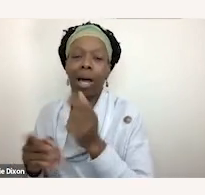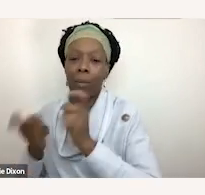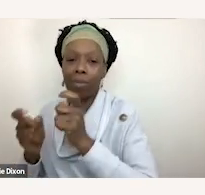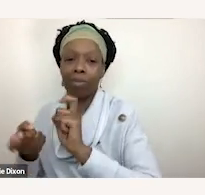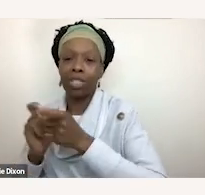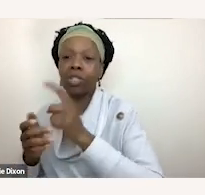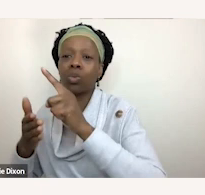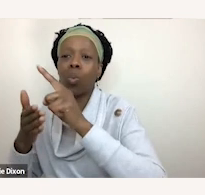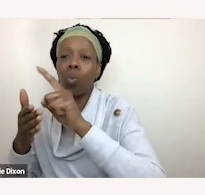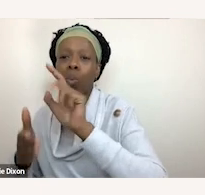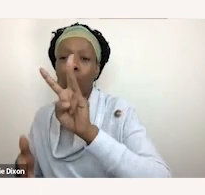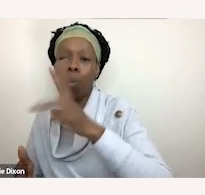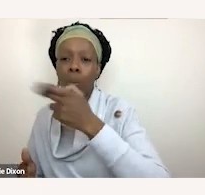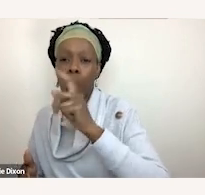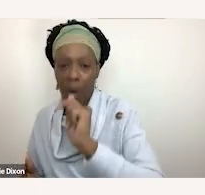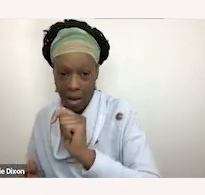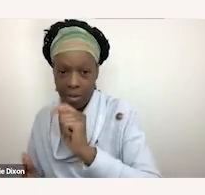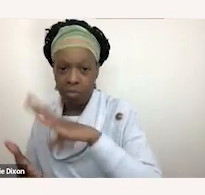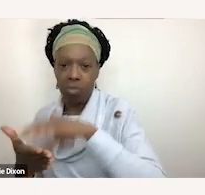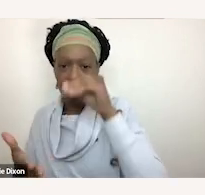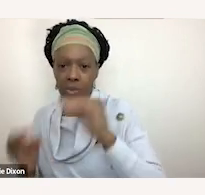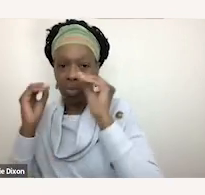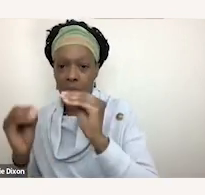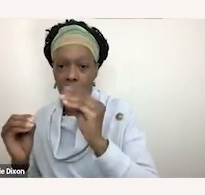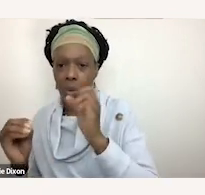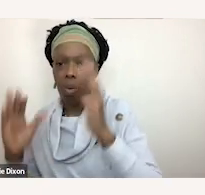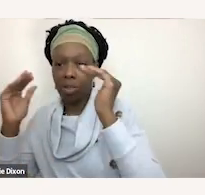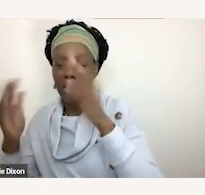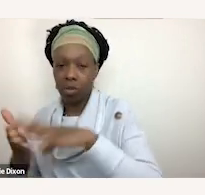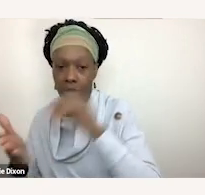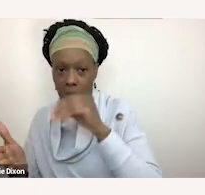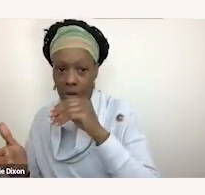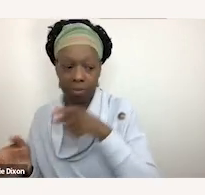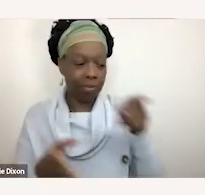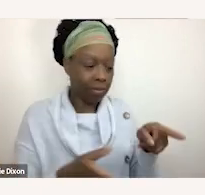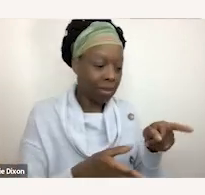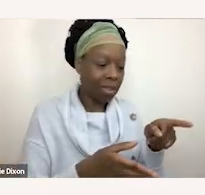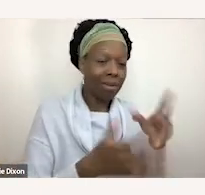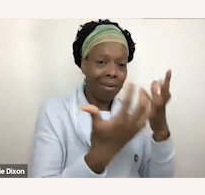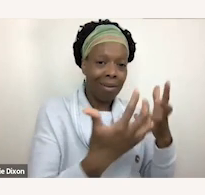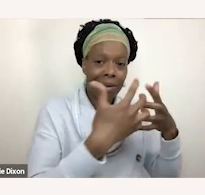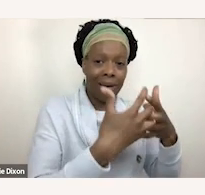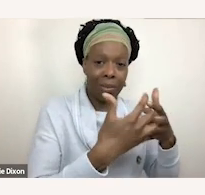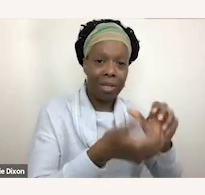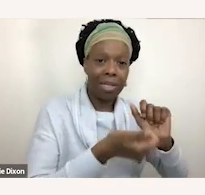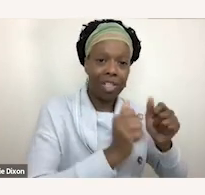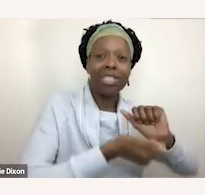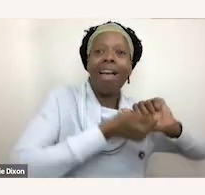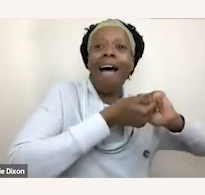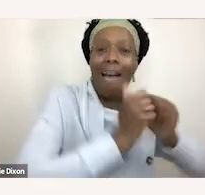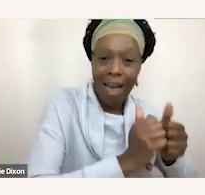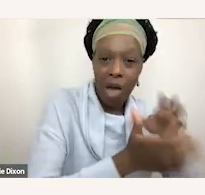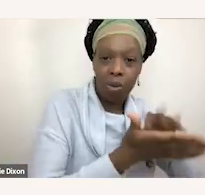is taught or expected to learn whereas an accommodation changes how a student is taught so when we're thinking about those two different